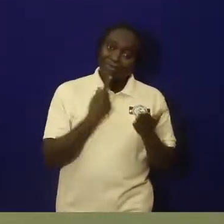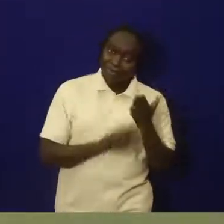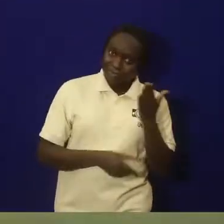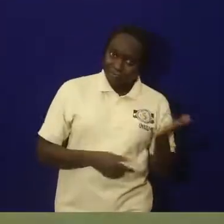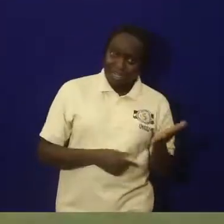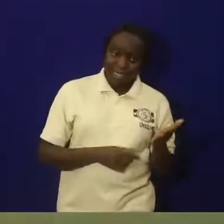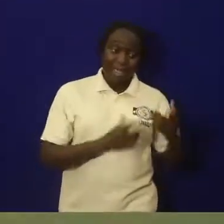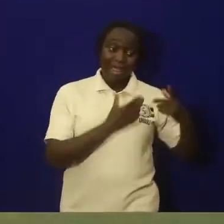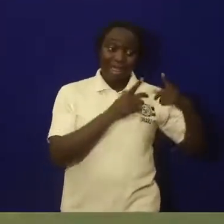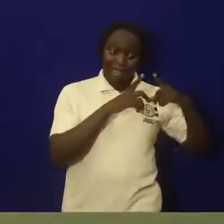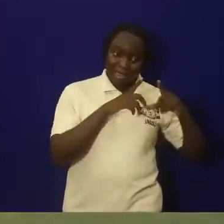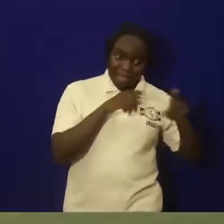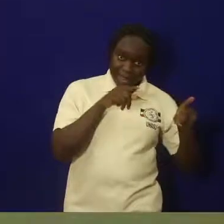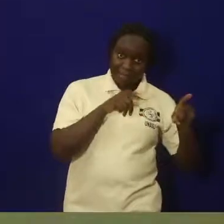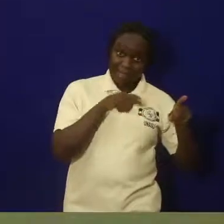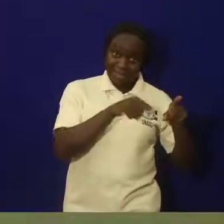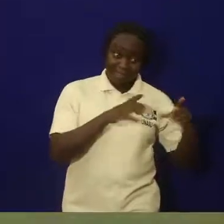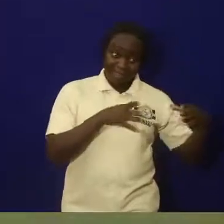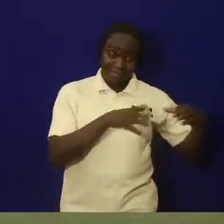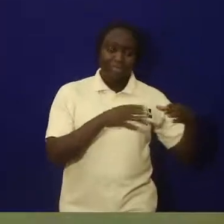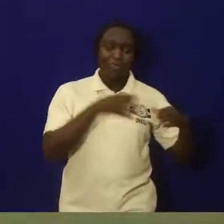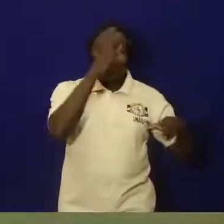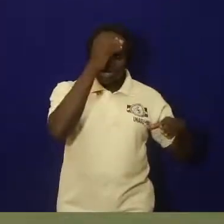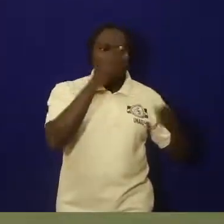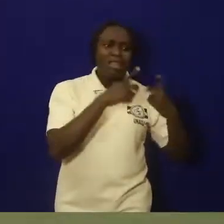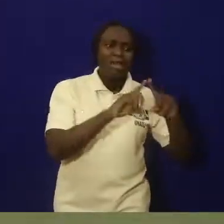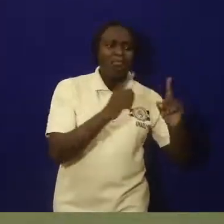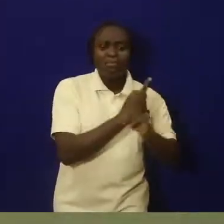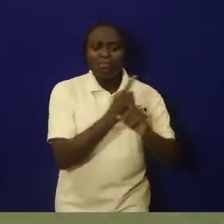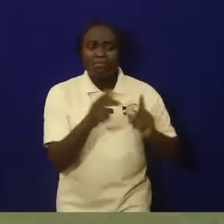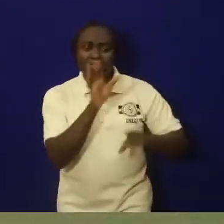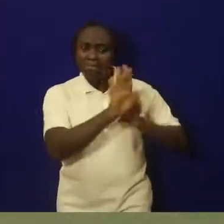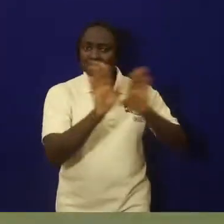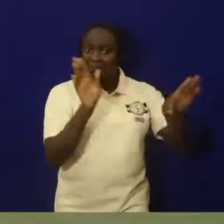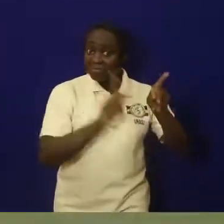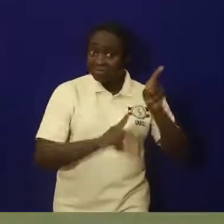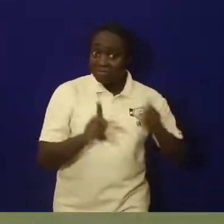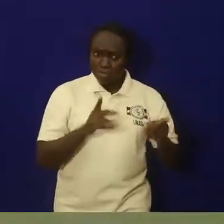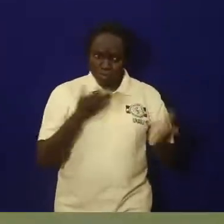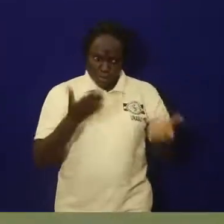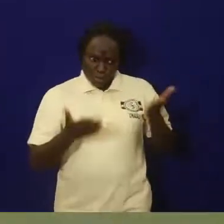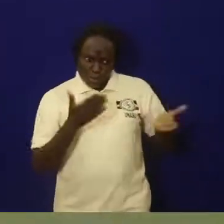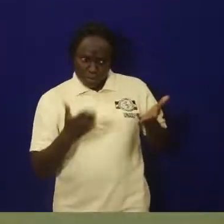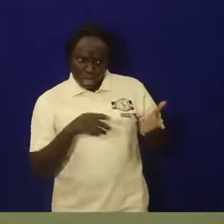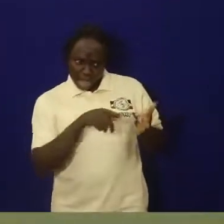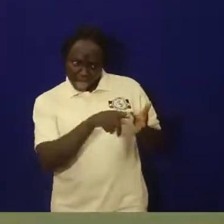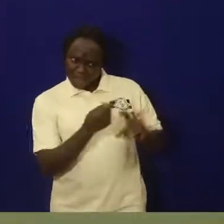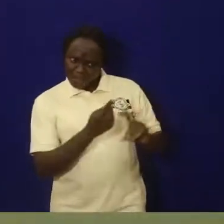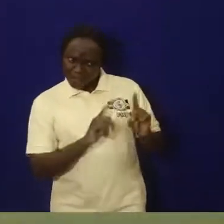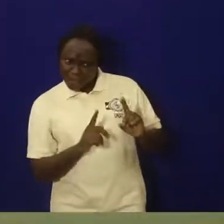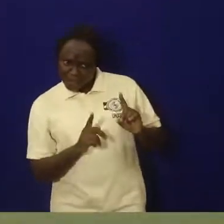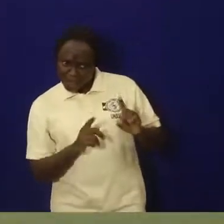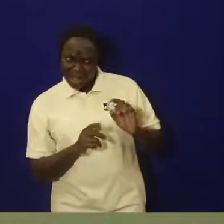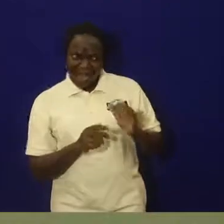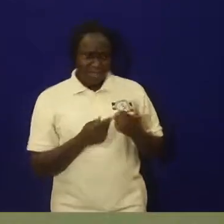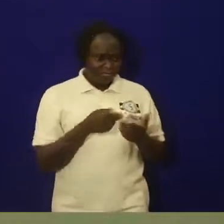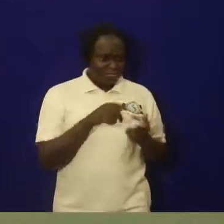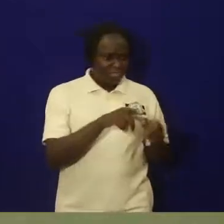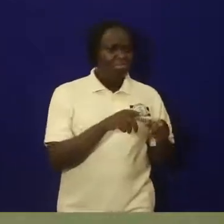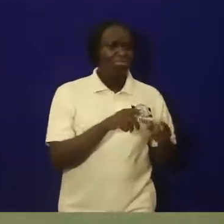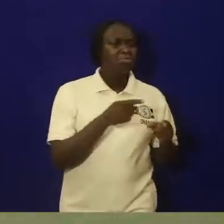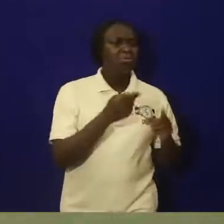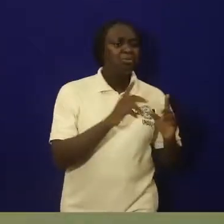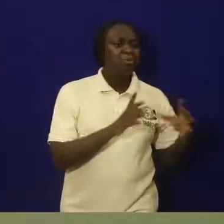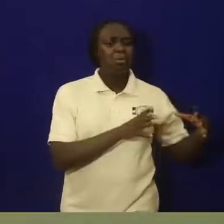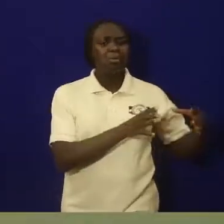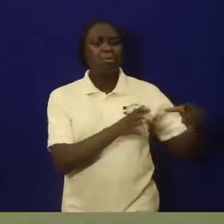linguistic source, we study the languages of the people and compare and see where they came from, how